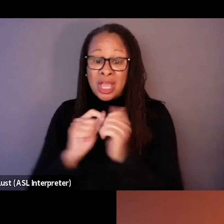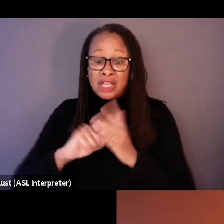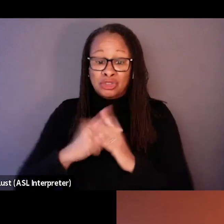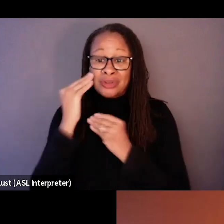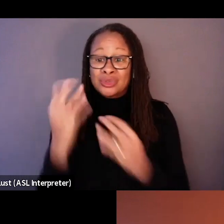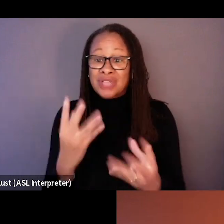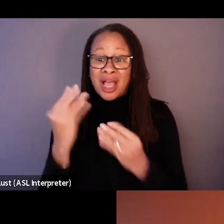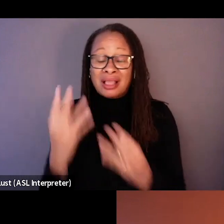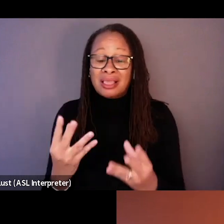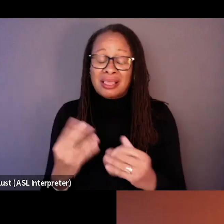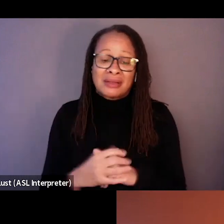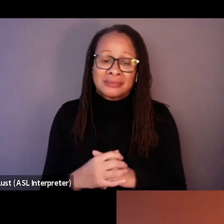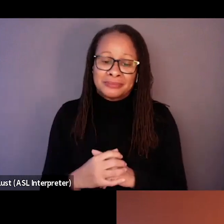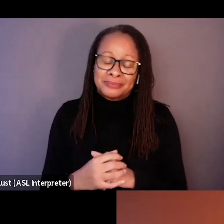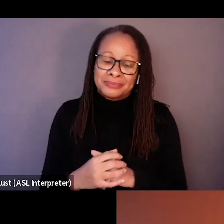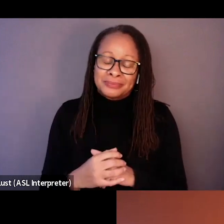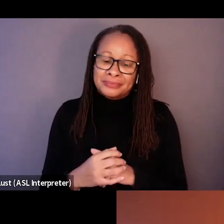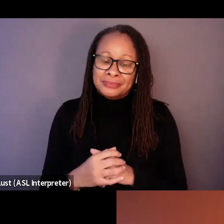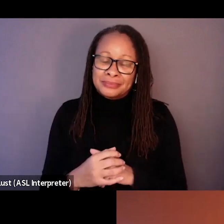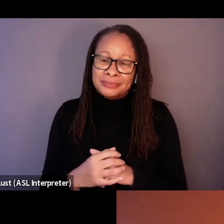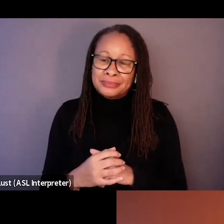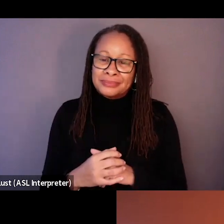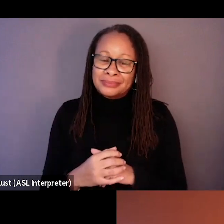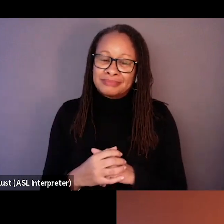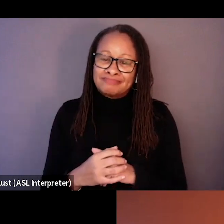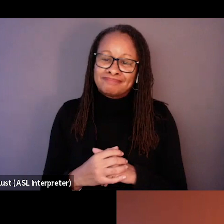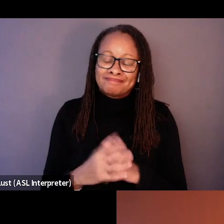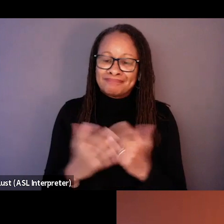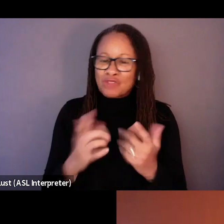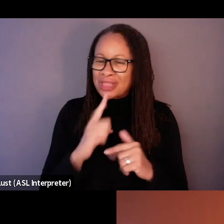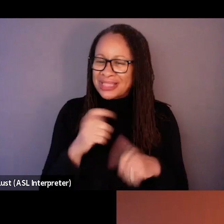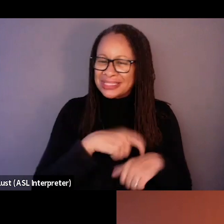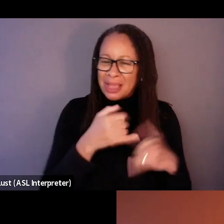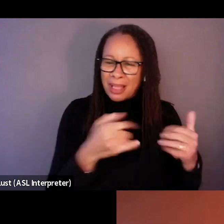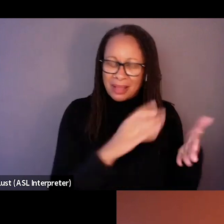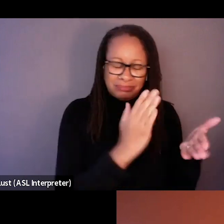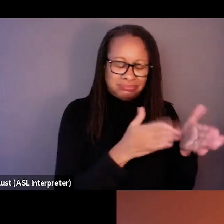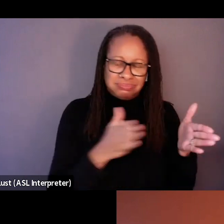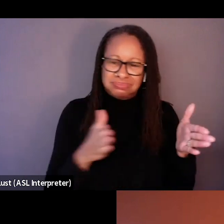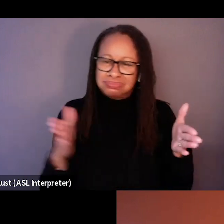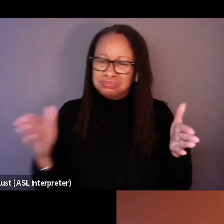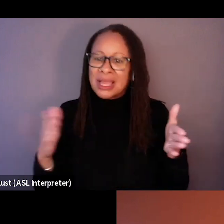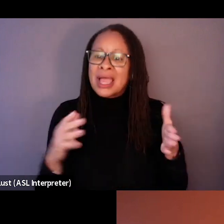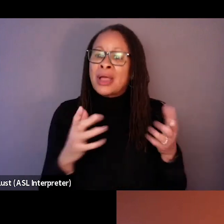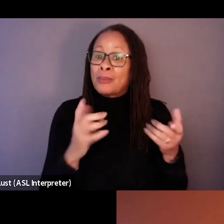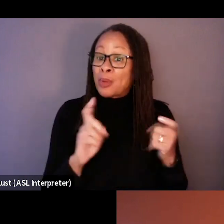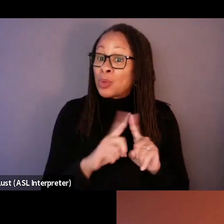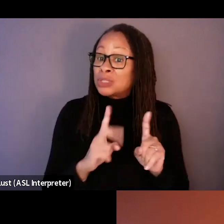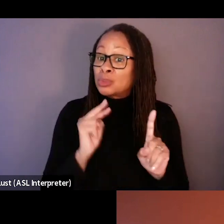this, this, uh, this diary, this chronicle from different point of views of times.